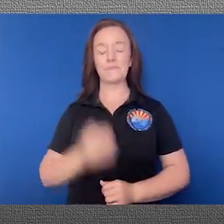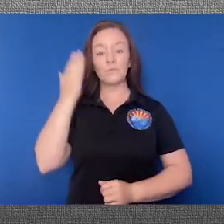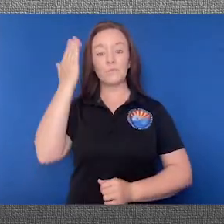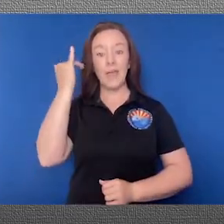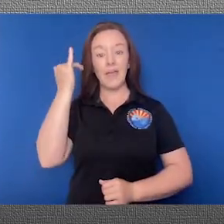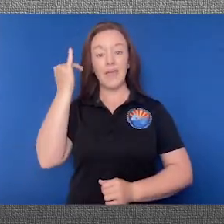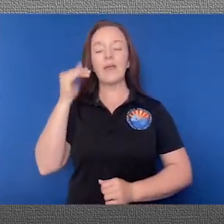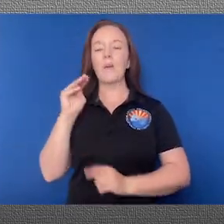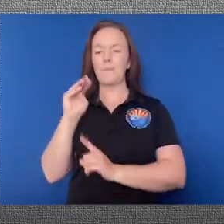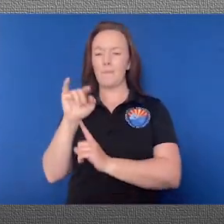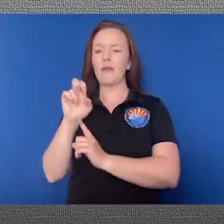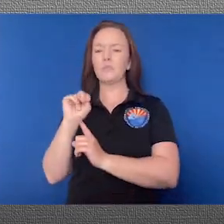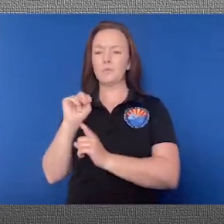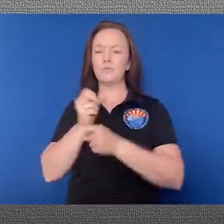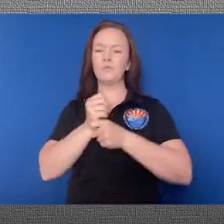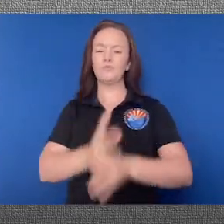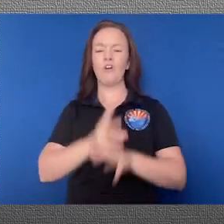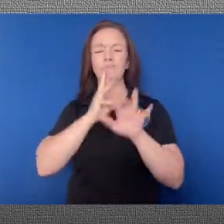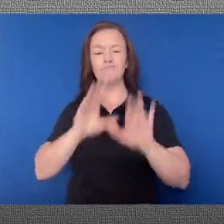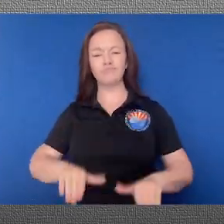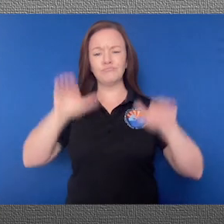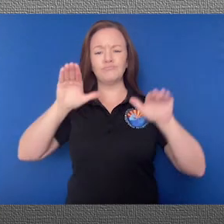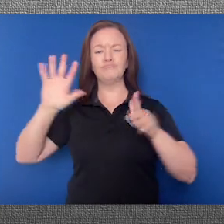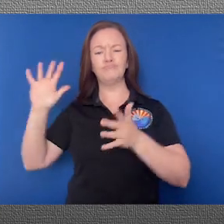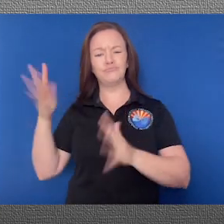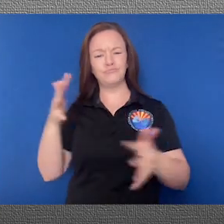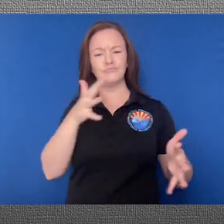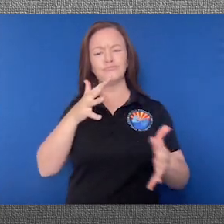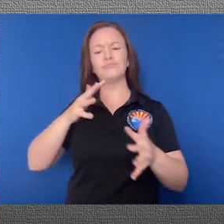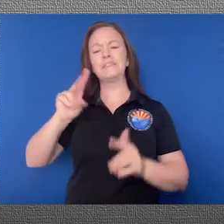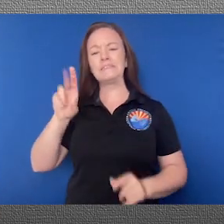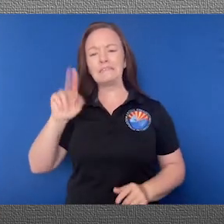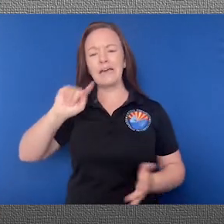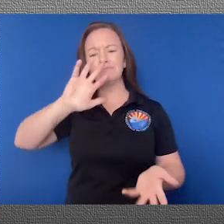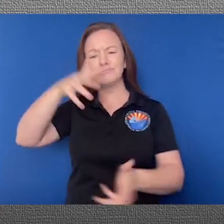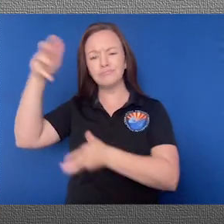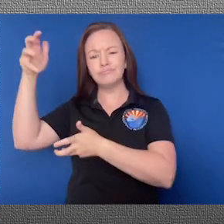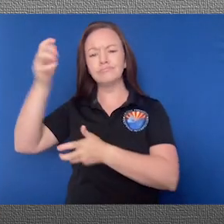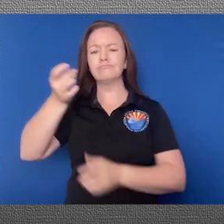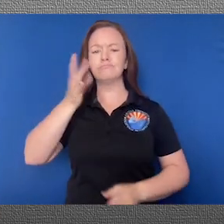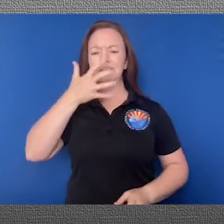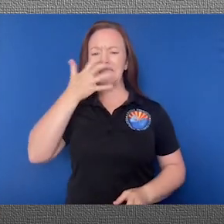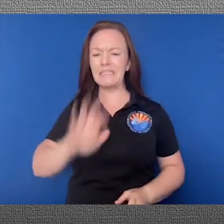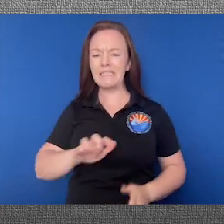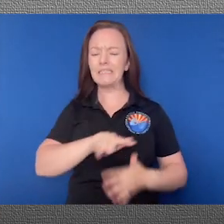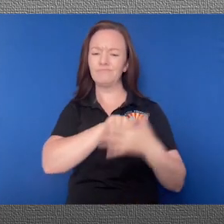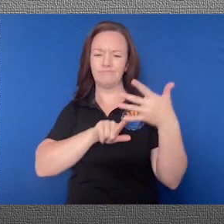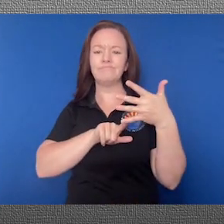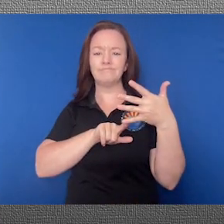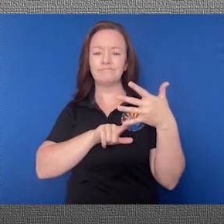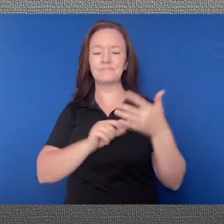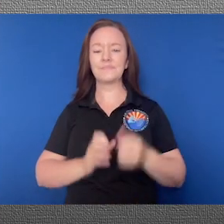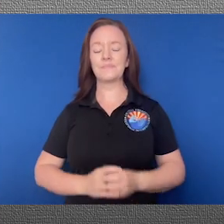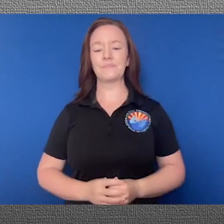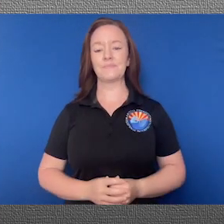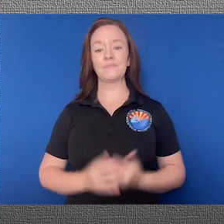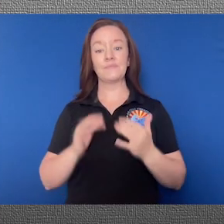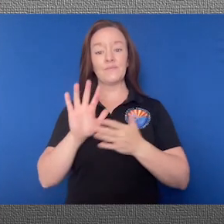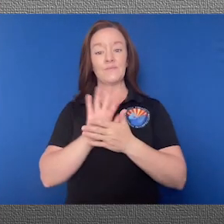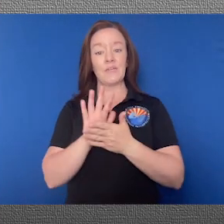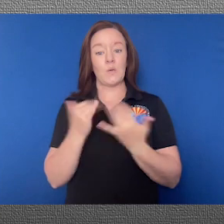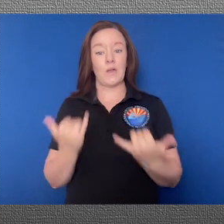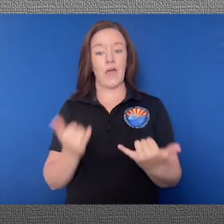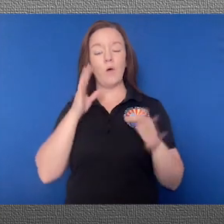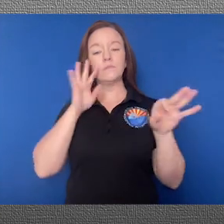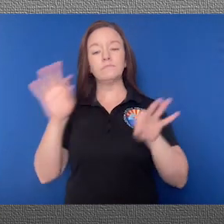This is because the monsoon brings torrential flooding, damaging winds, dust storms, and extreme heat to the southwest. In this video, we will explain